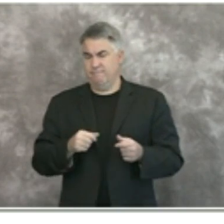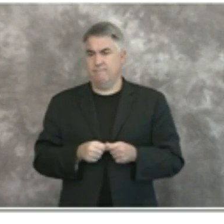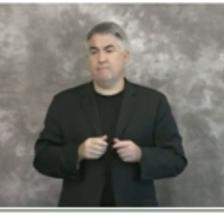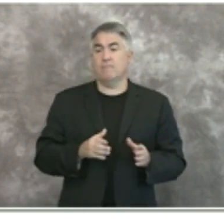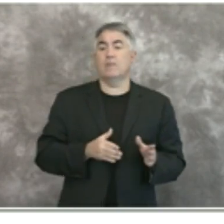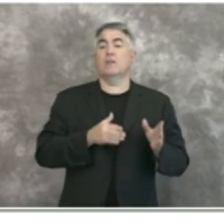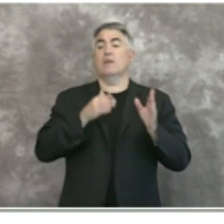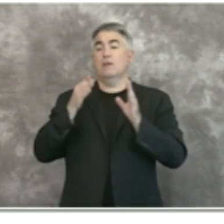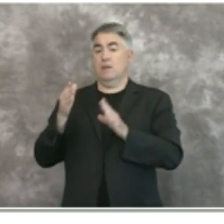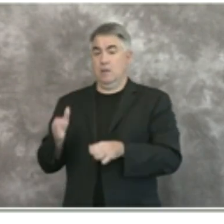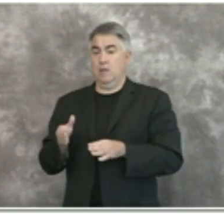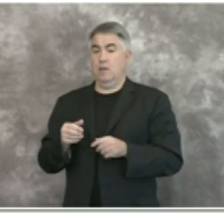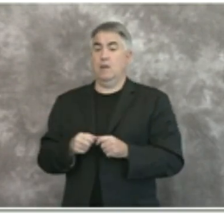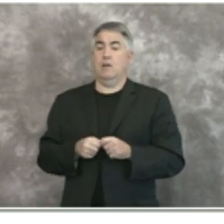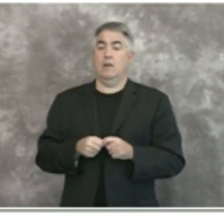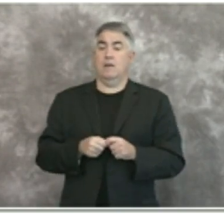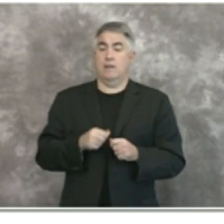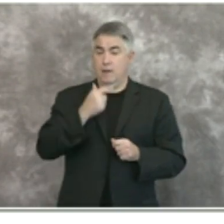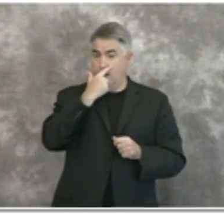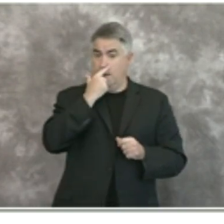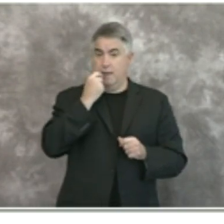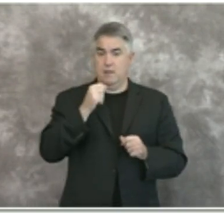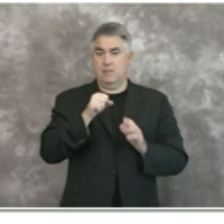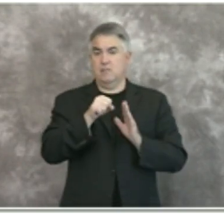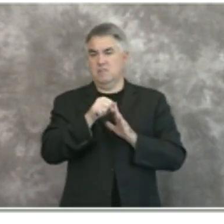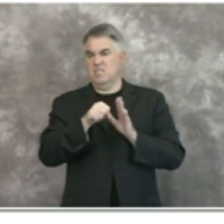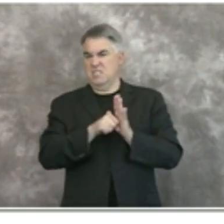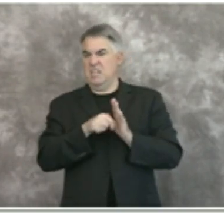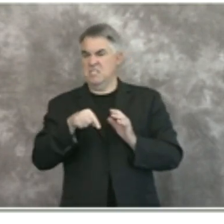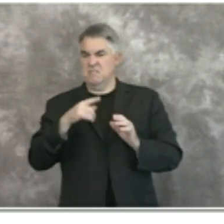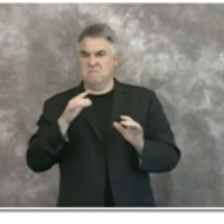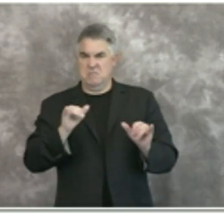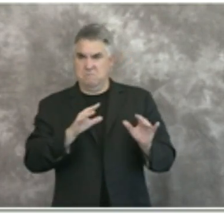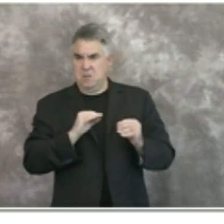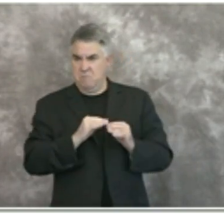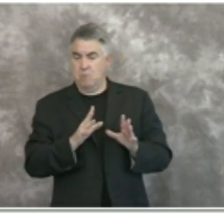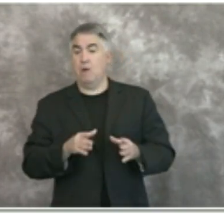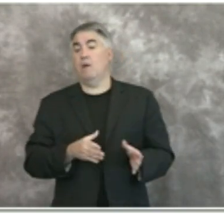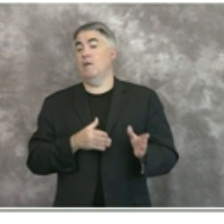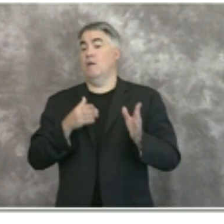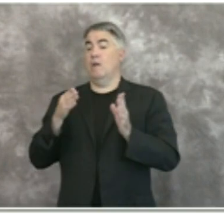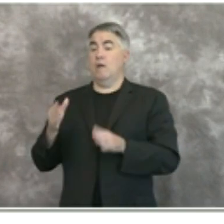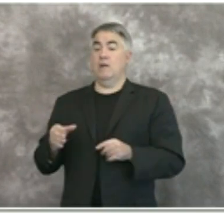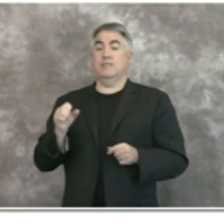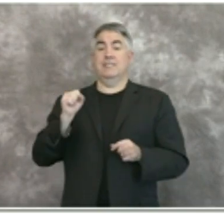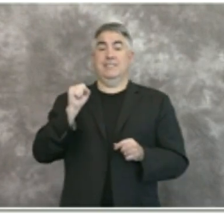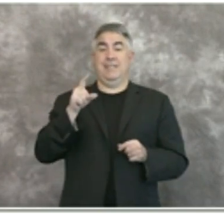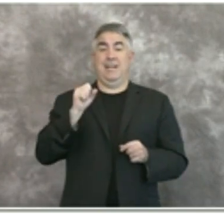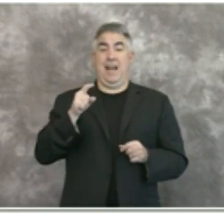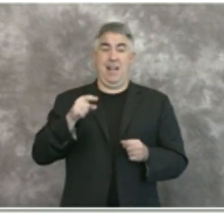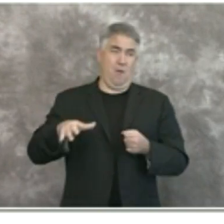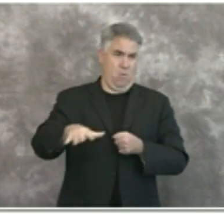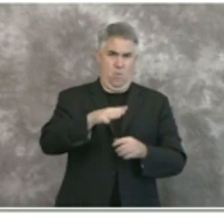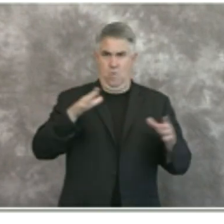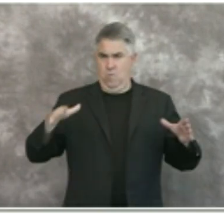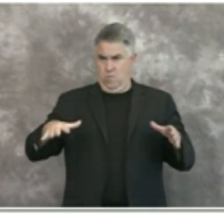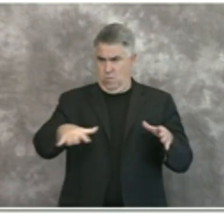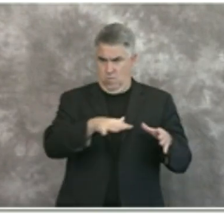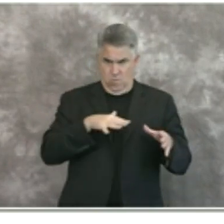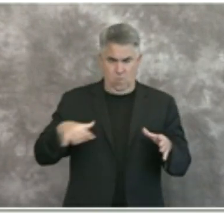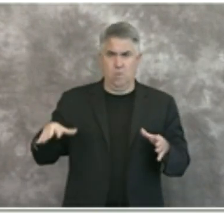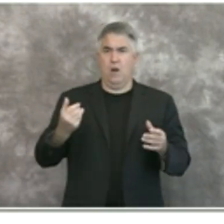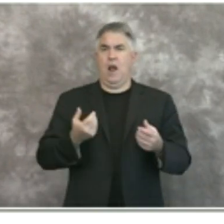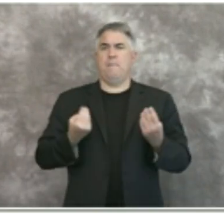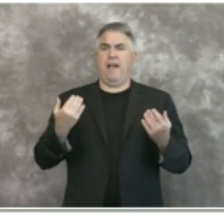statewide california is reporting over 117 500 positive cases